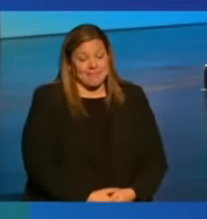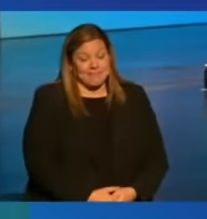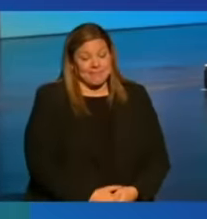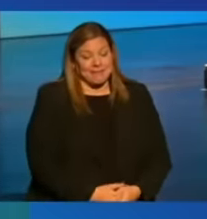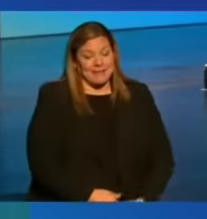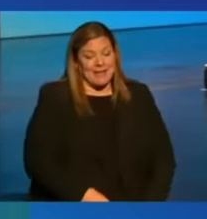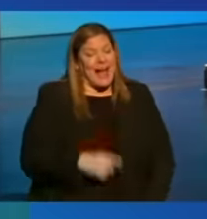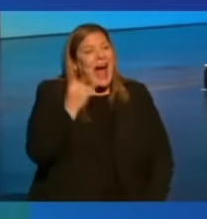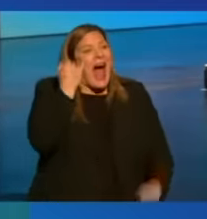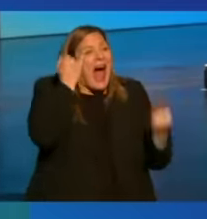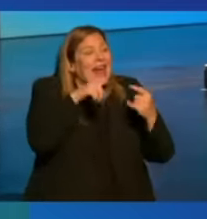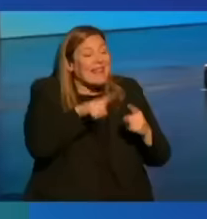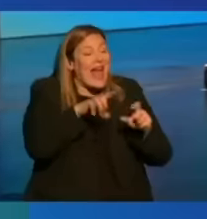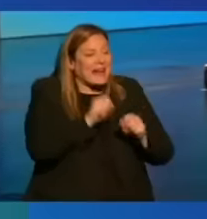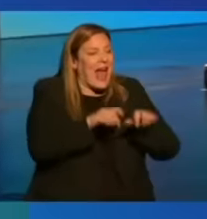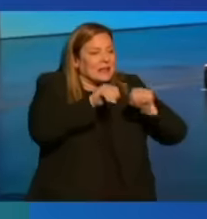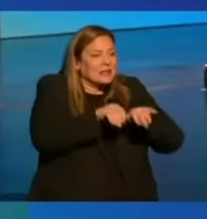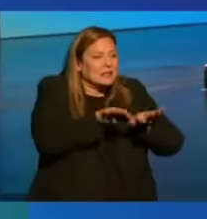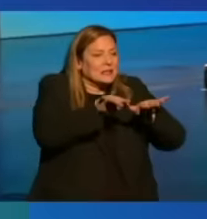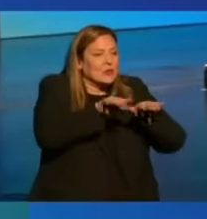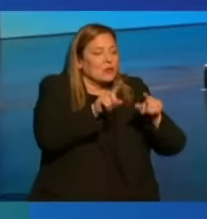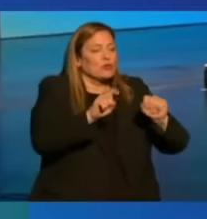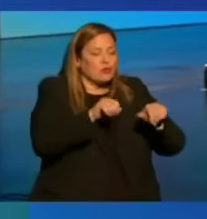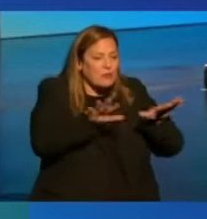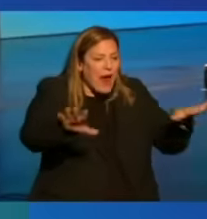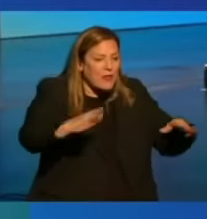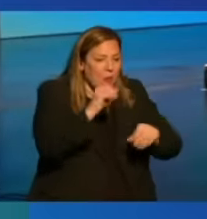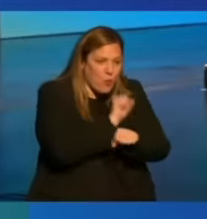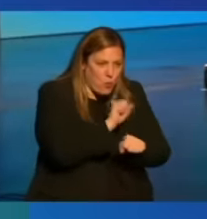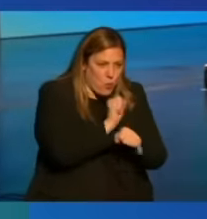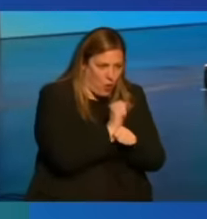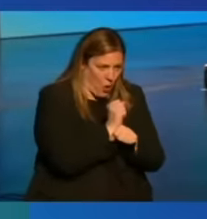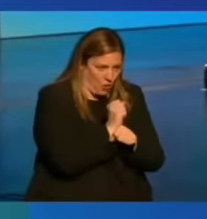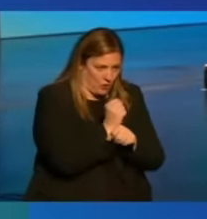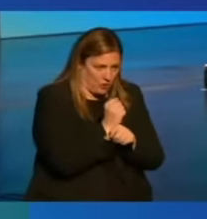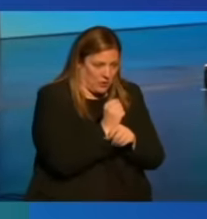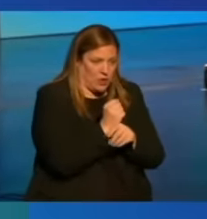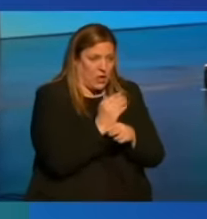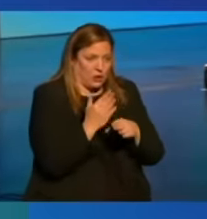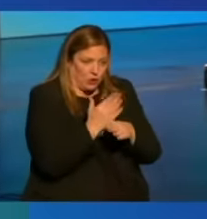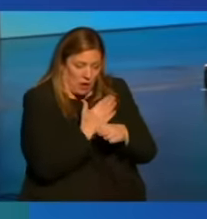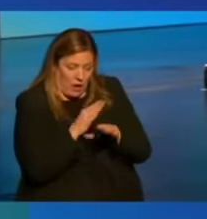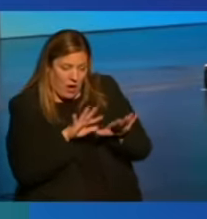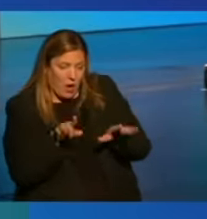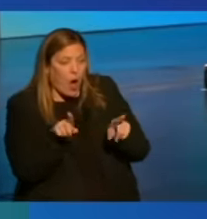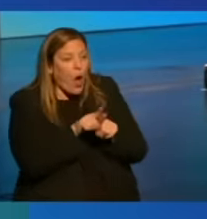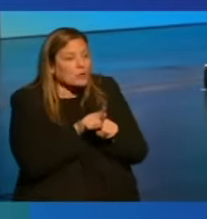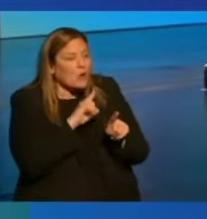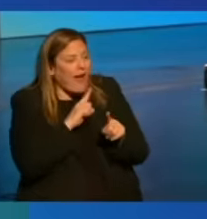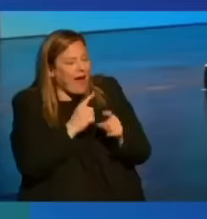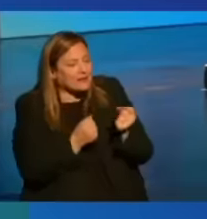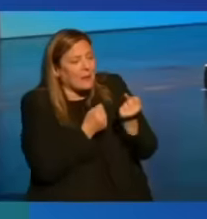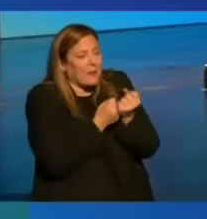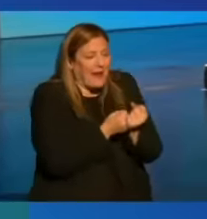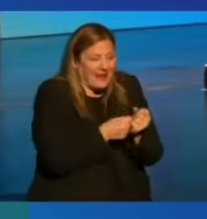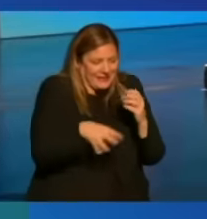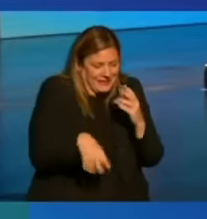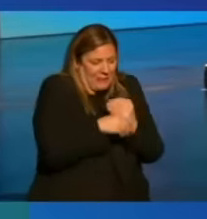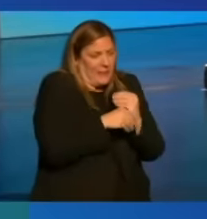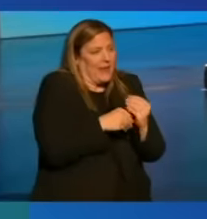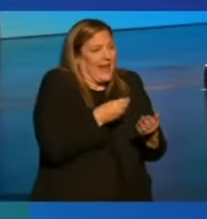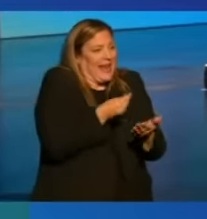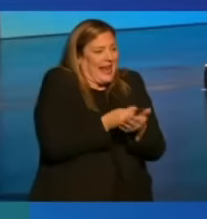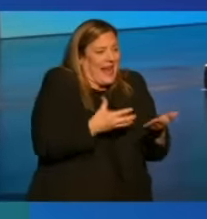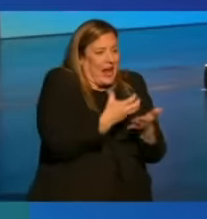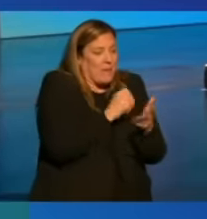ideas that can spread work around and supplement the incomes of people as they shift